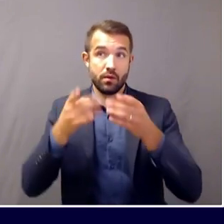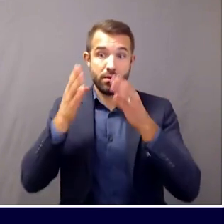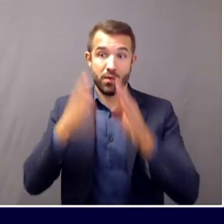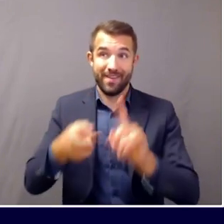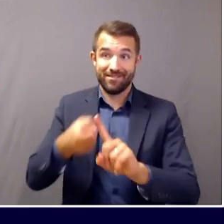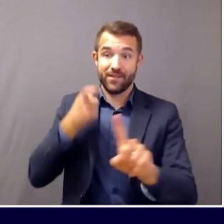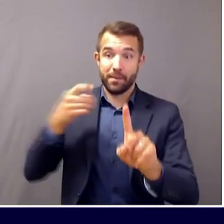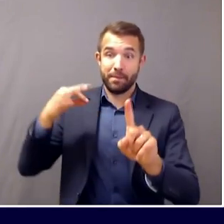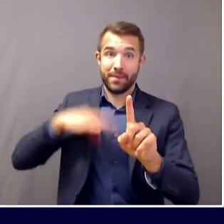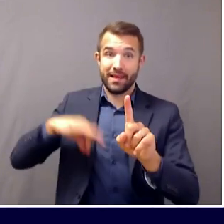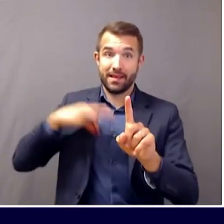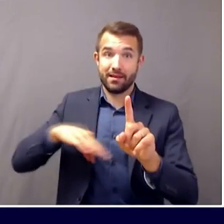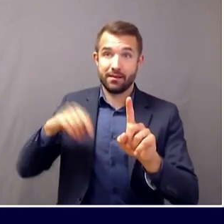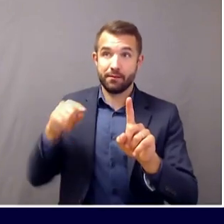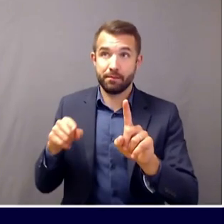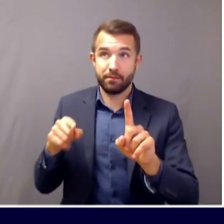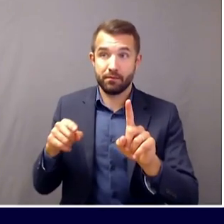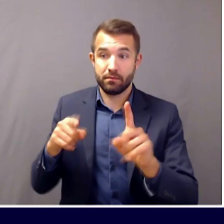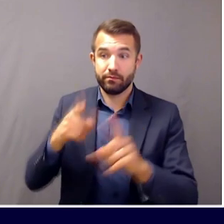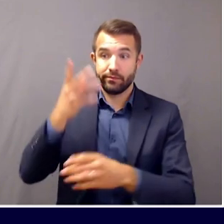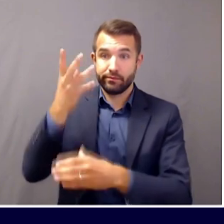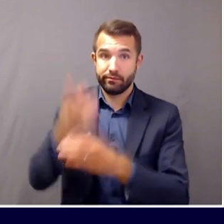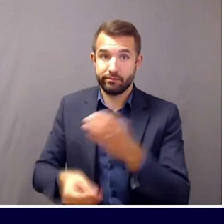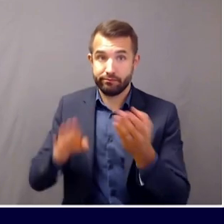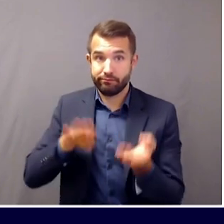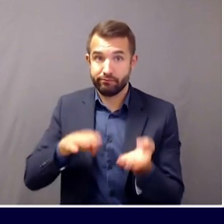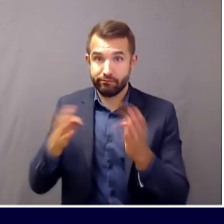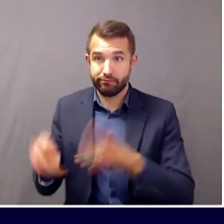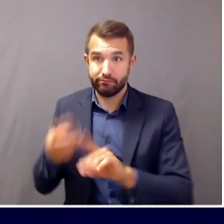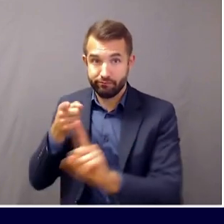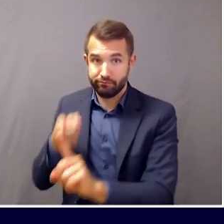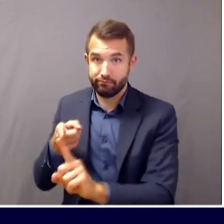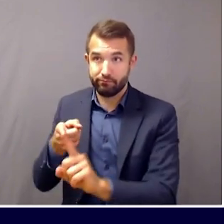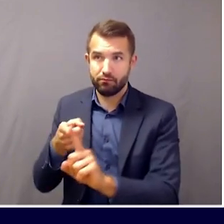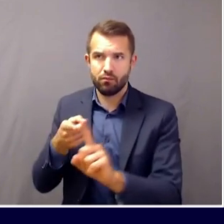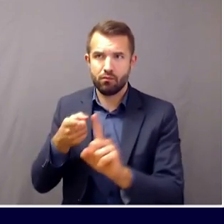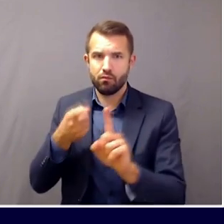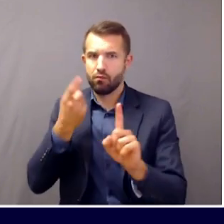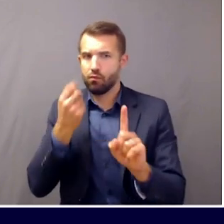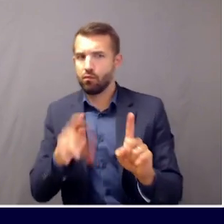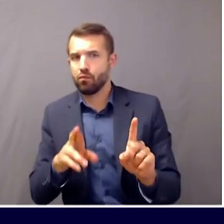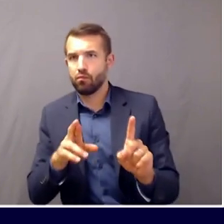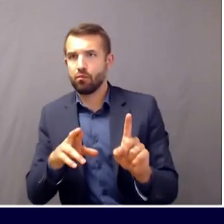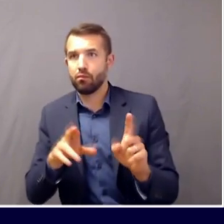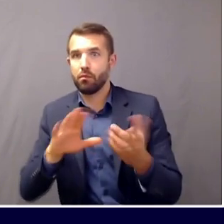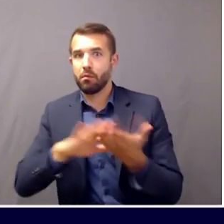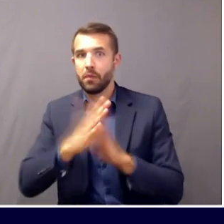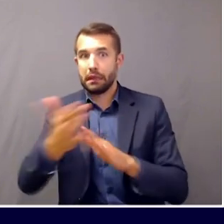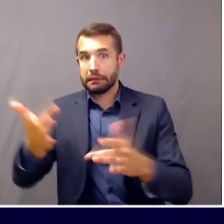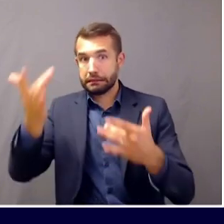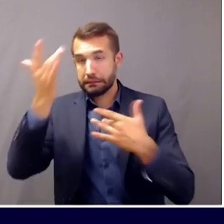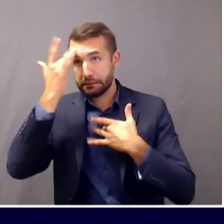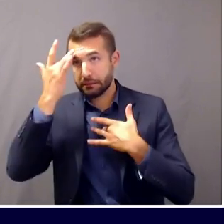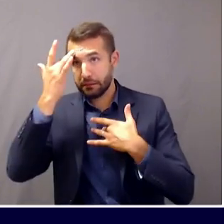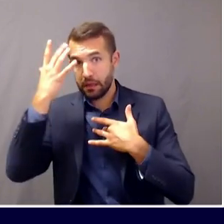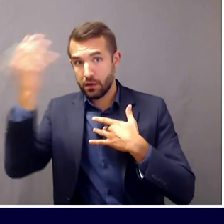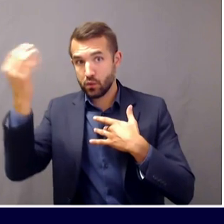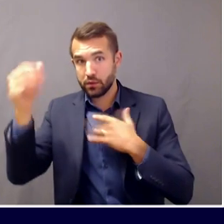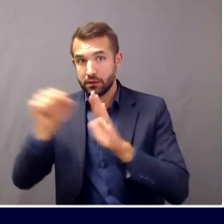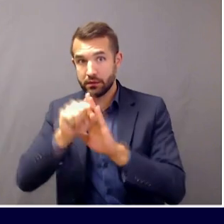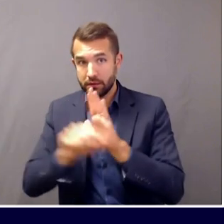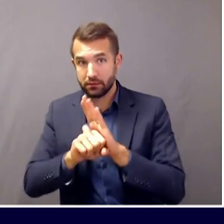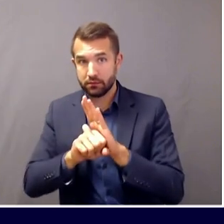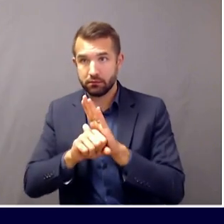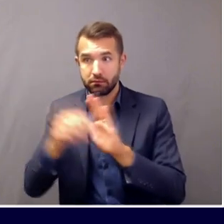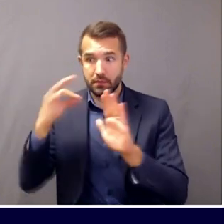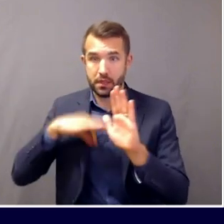outside of the state, how long does it take to add that to our case count? Sorry. So Morgan, you're asking